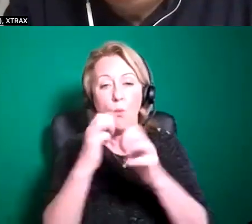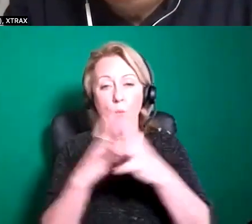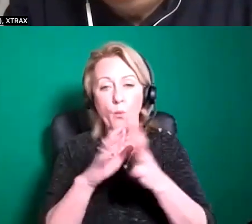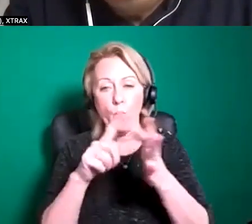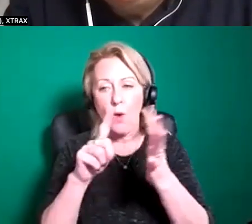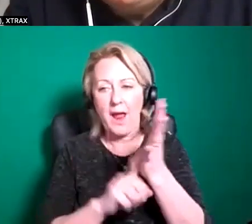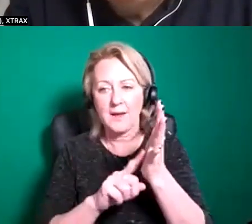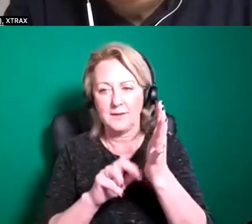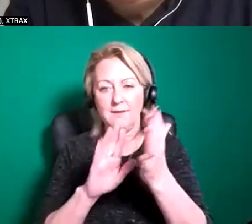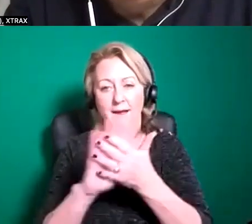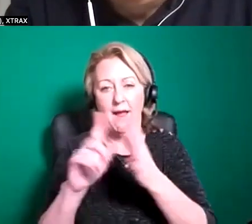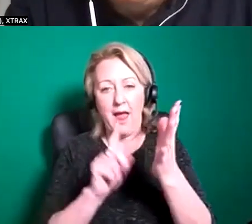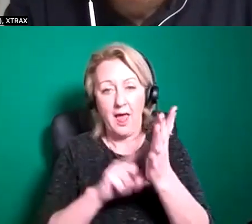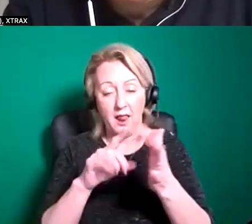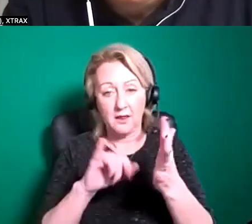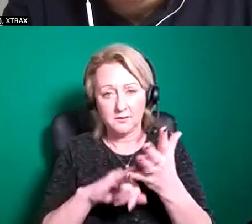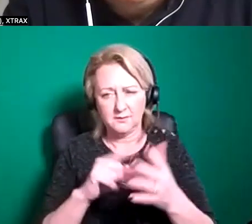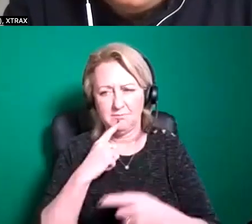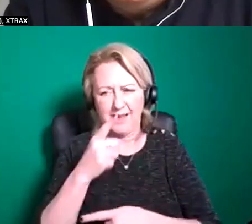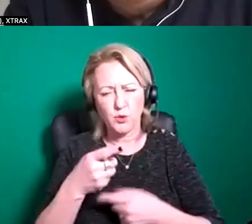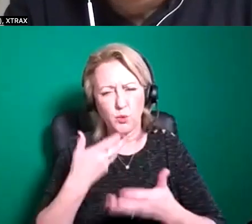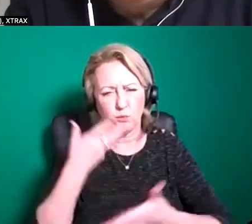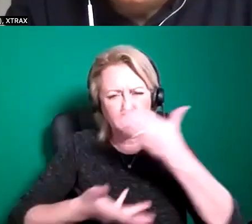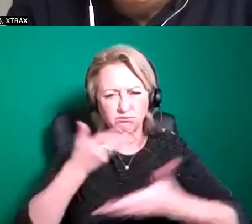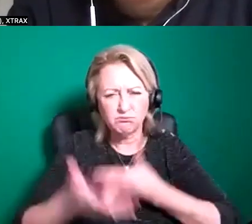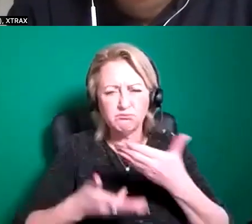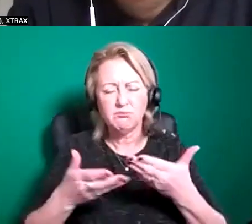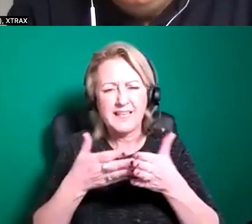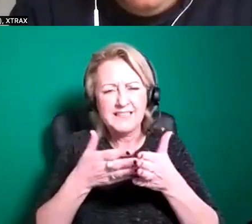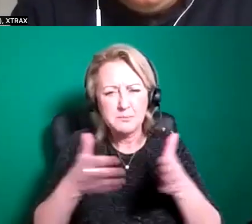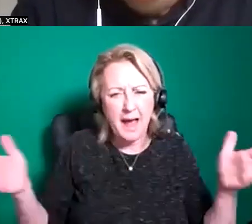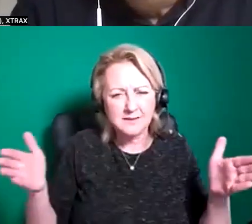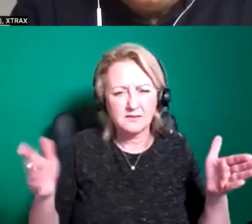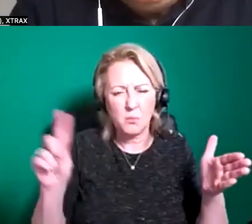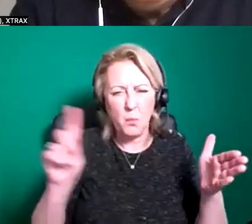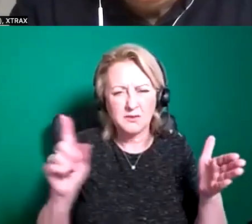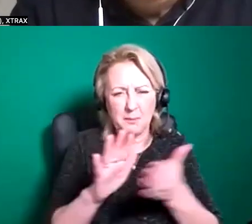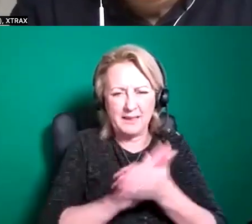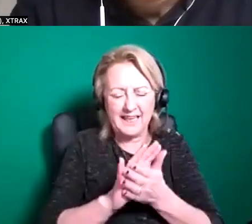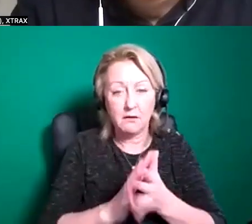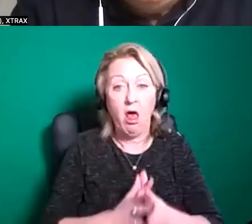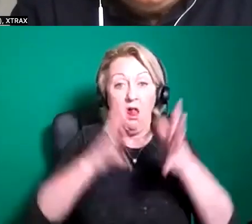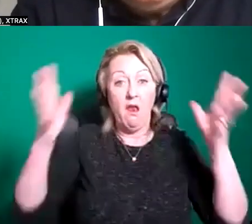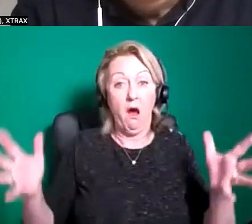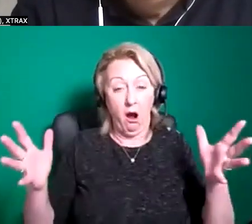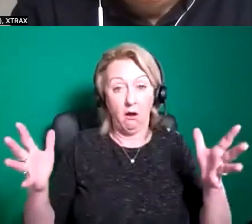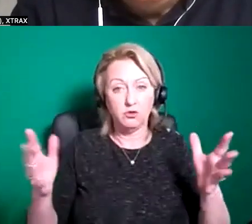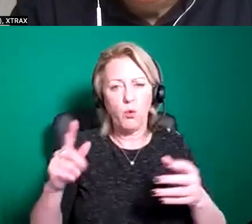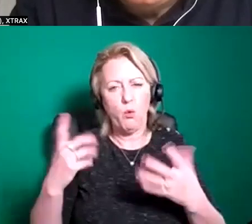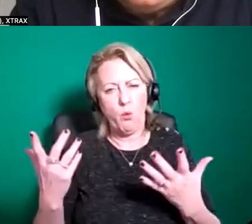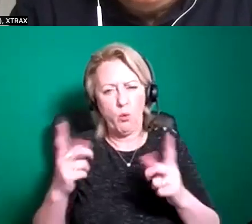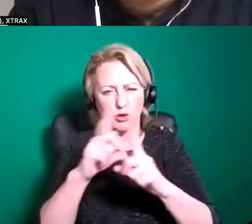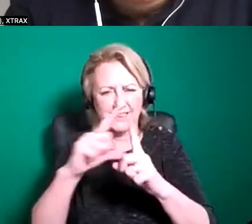you expand on the meaning of the categories of large scale and digital um and yes certainly so a